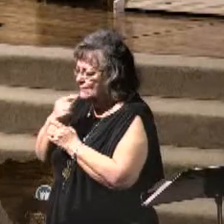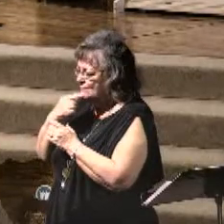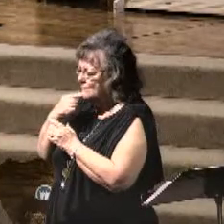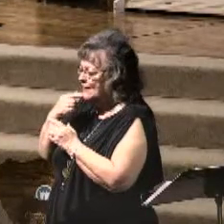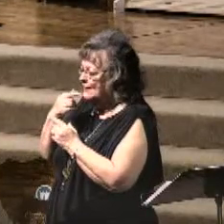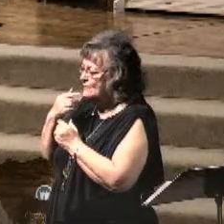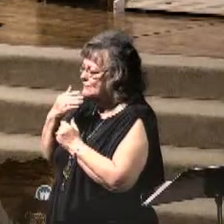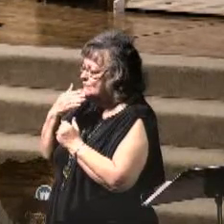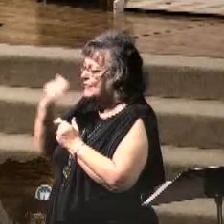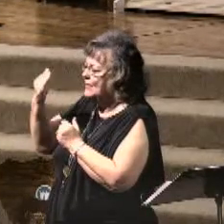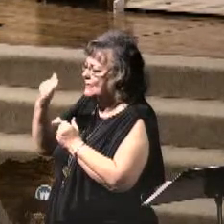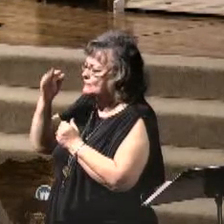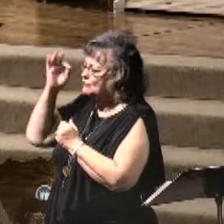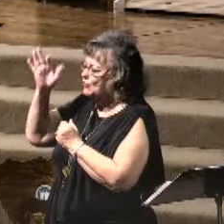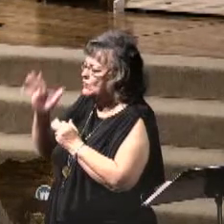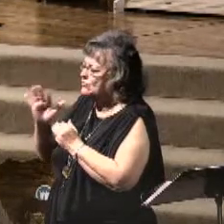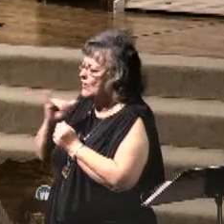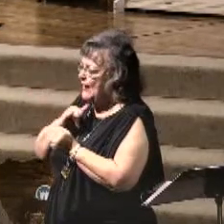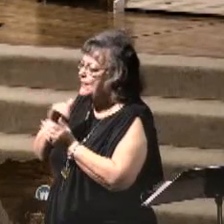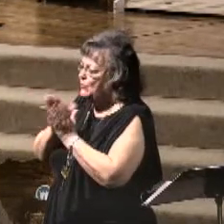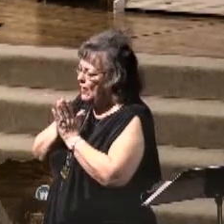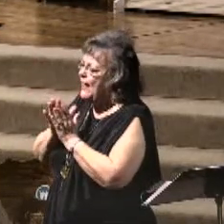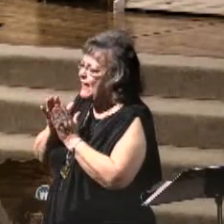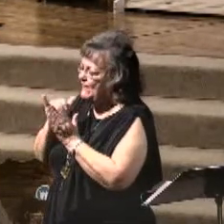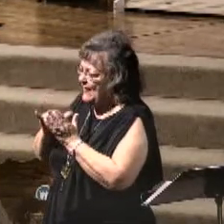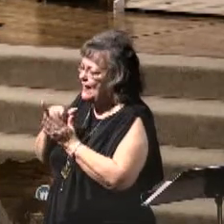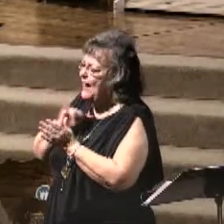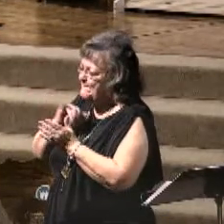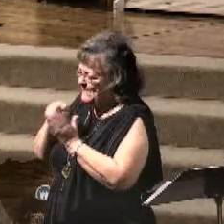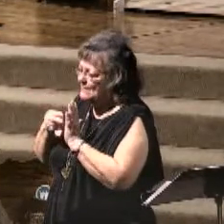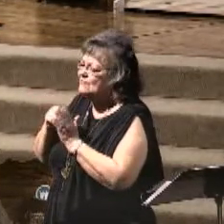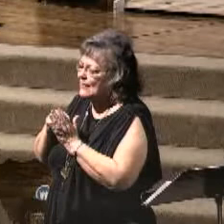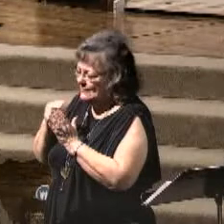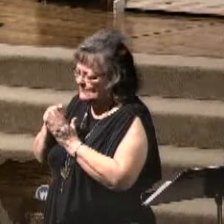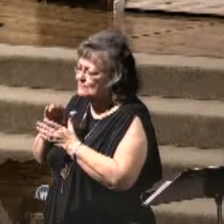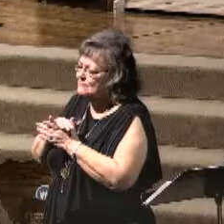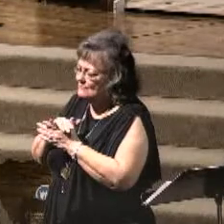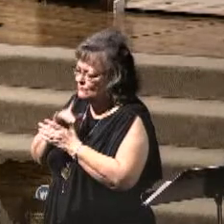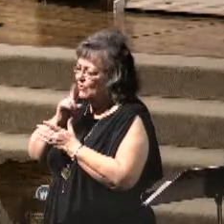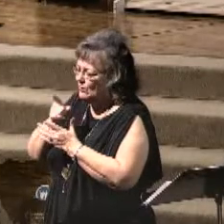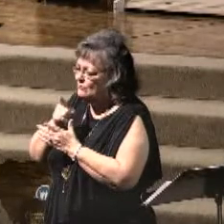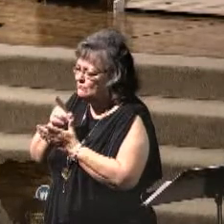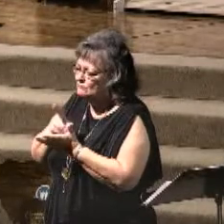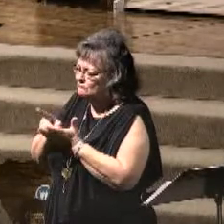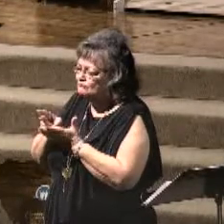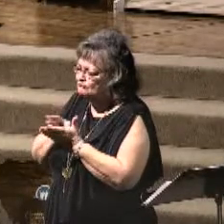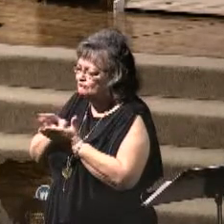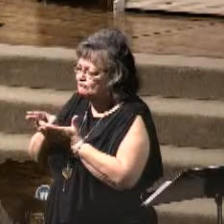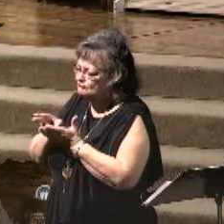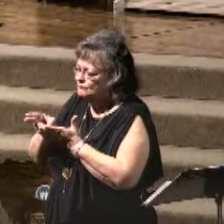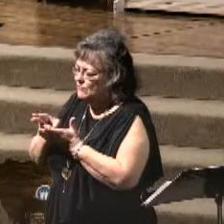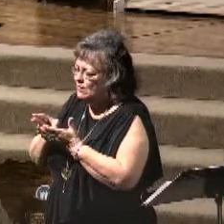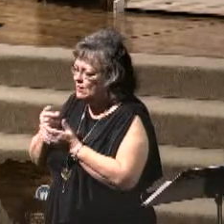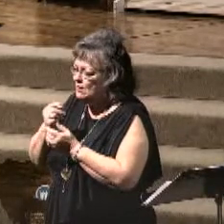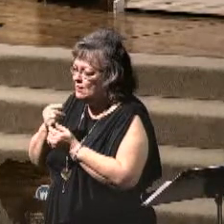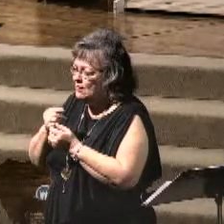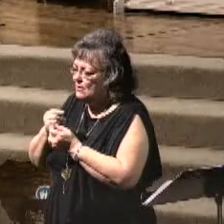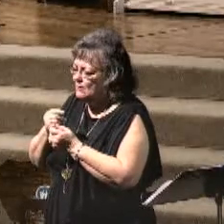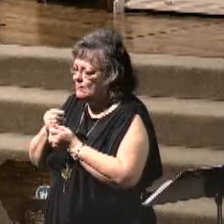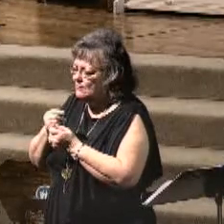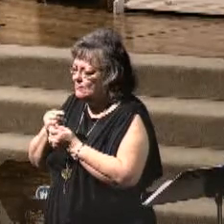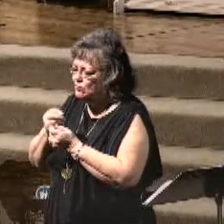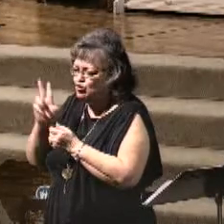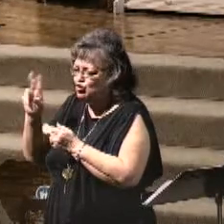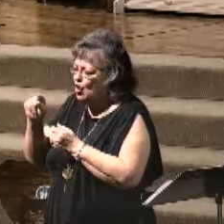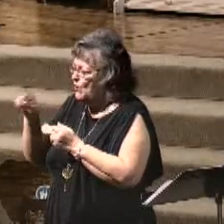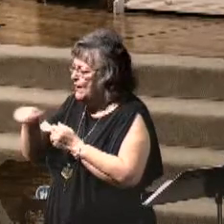and life. You say, preacher, I prayed that and I meant it. I'm going to look right now. No one else is looking. If you say, preacher, I did that